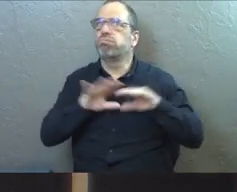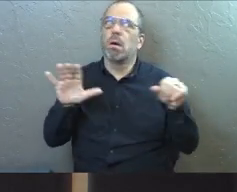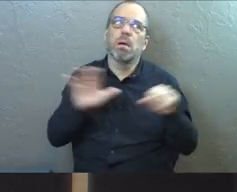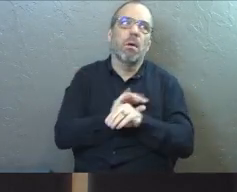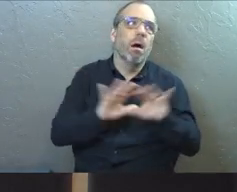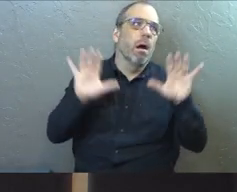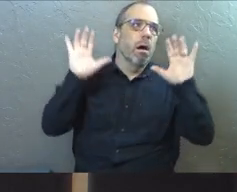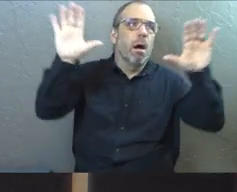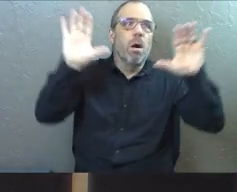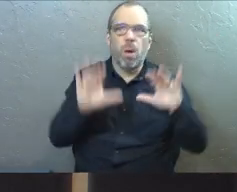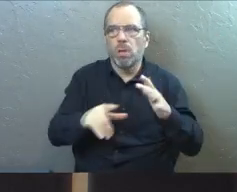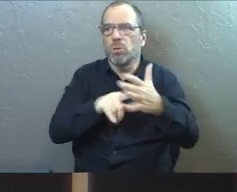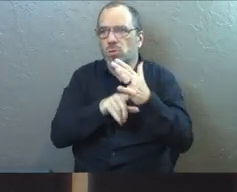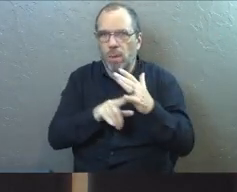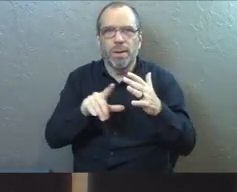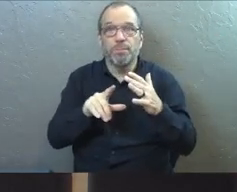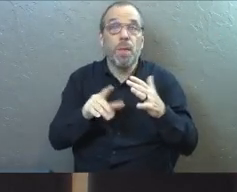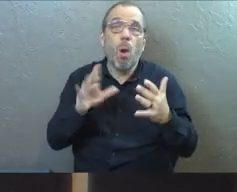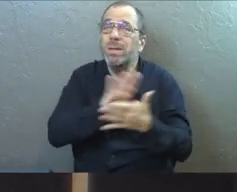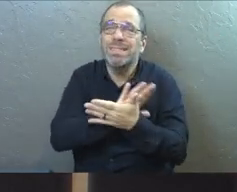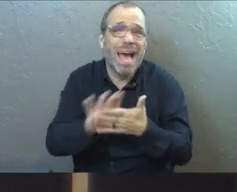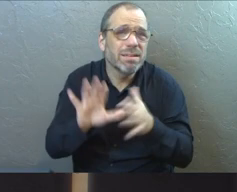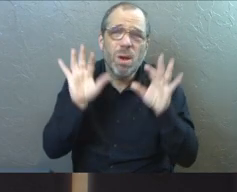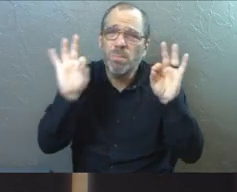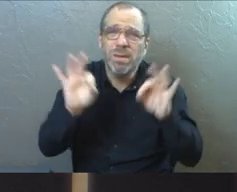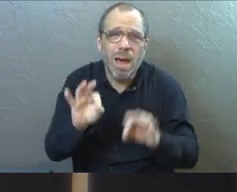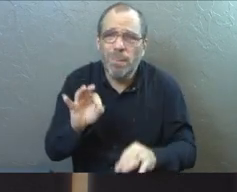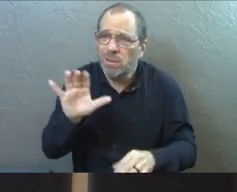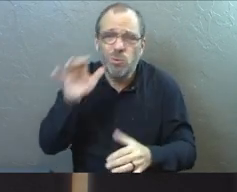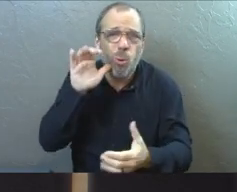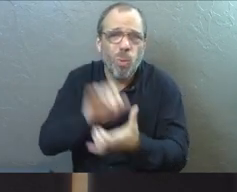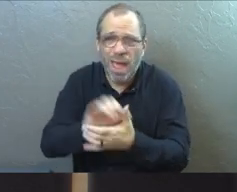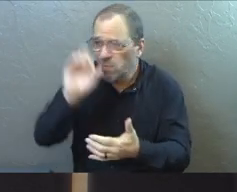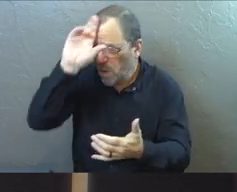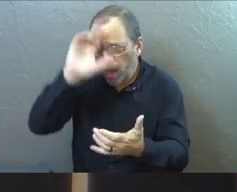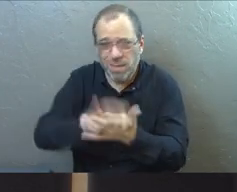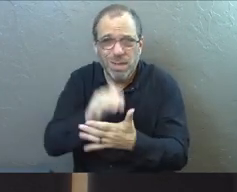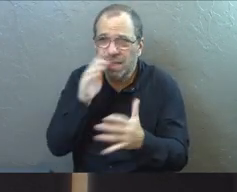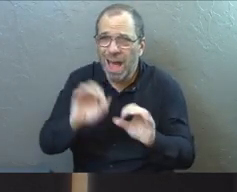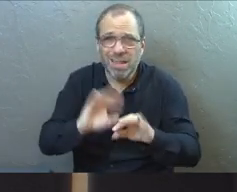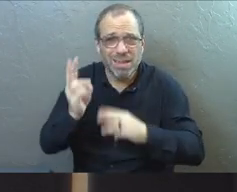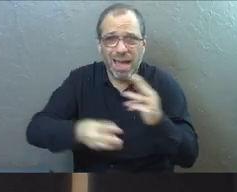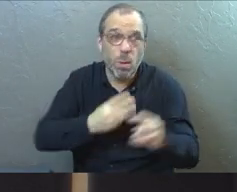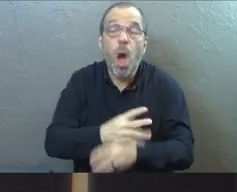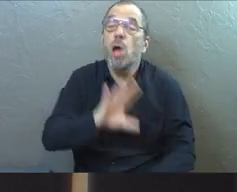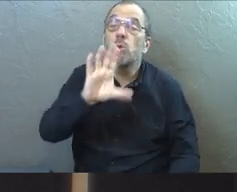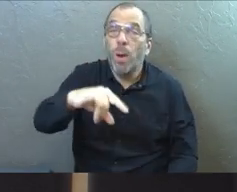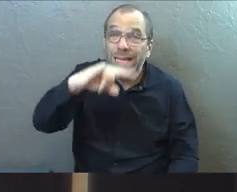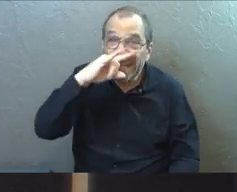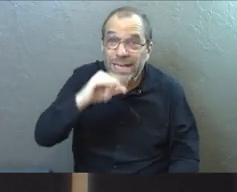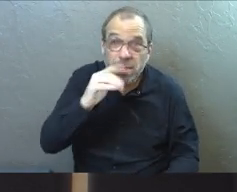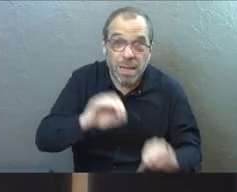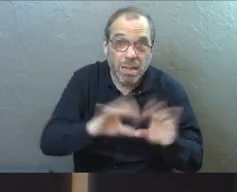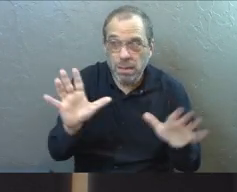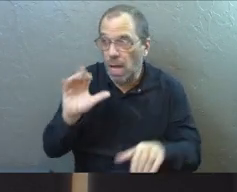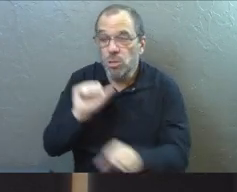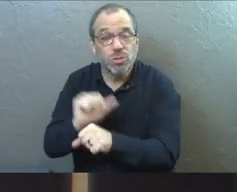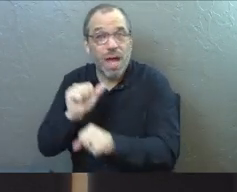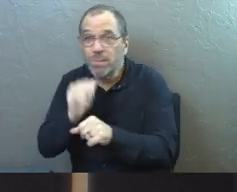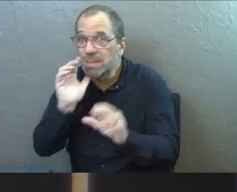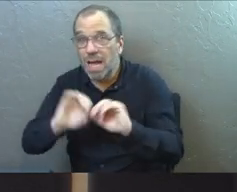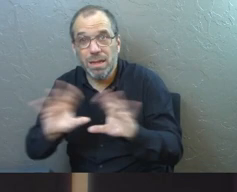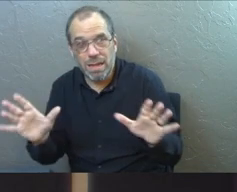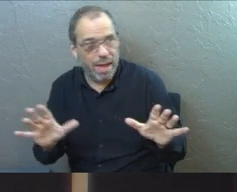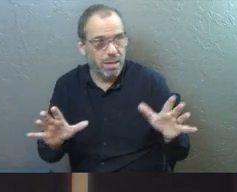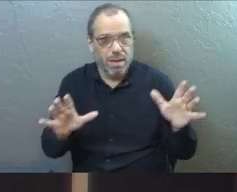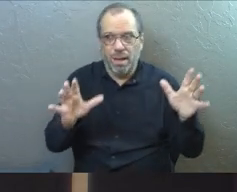wonderful things, and they're showing me all this. That's wonderful, but they're not the light of the world. They're not. Your kids aren't the light of the world. Your job isn't the light of the